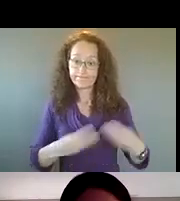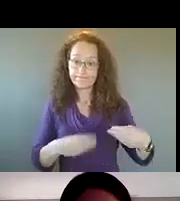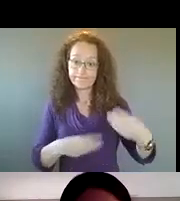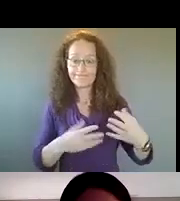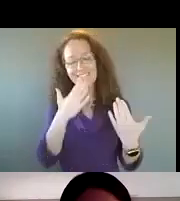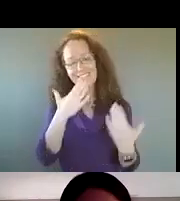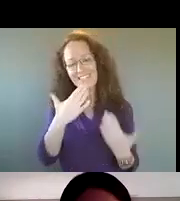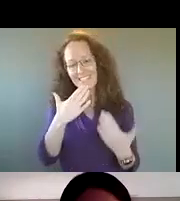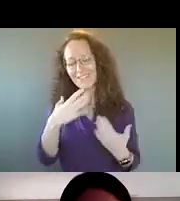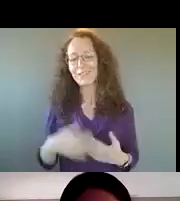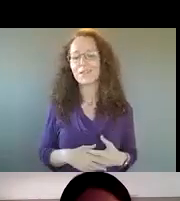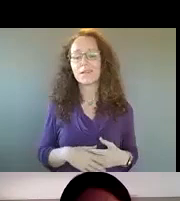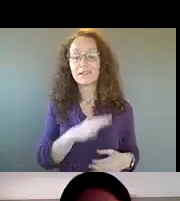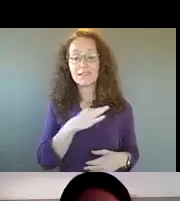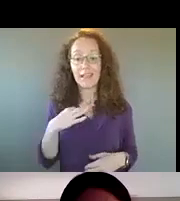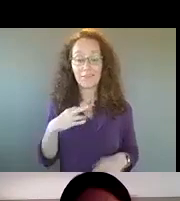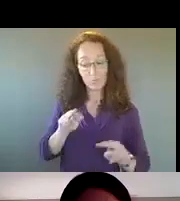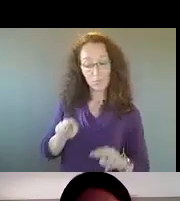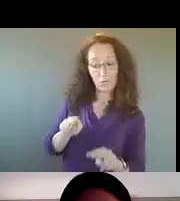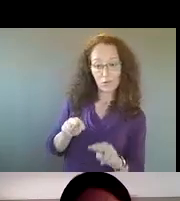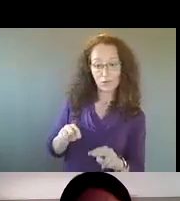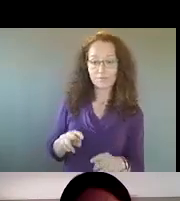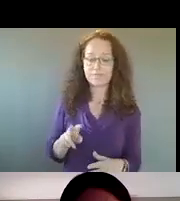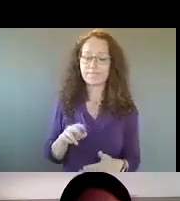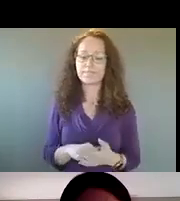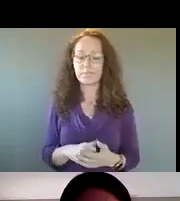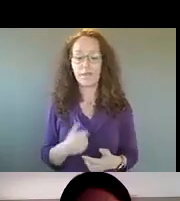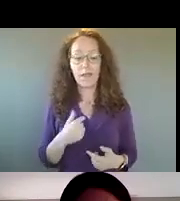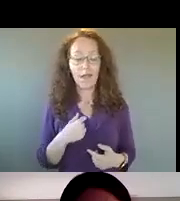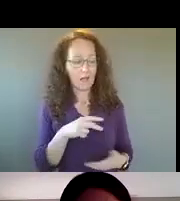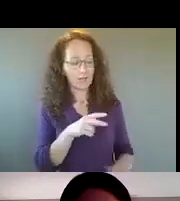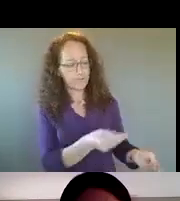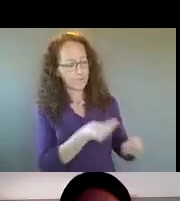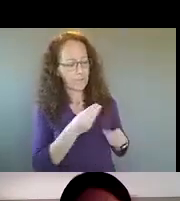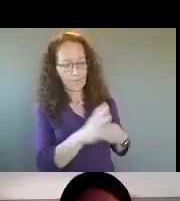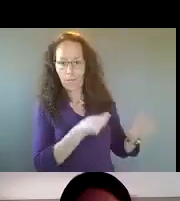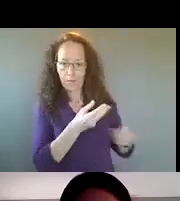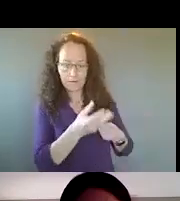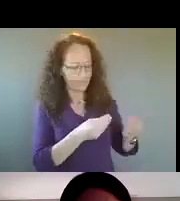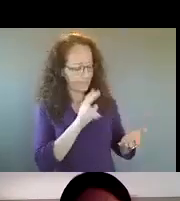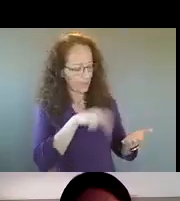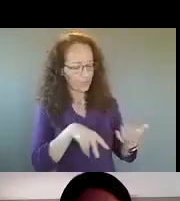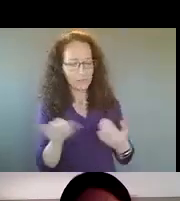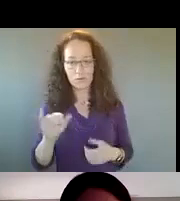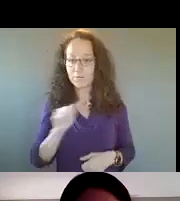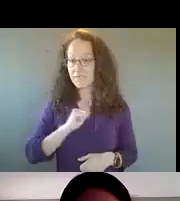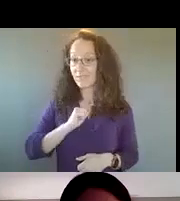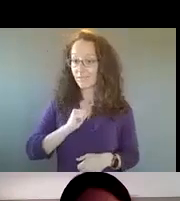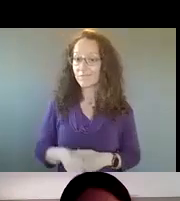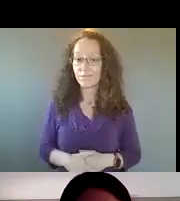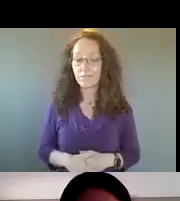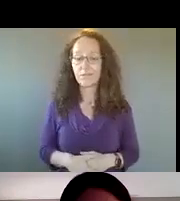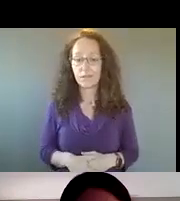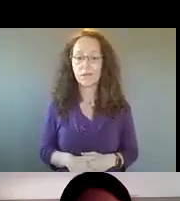Um, we've got staff monitoring those. I'm trying to look at those and pull them as I'm able as well. Um, and, um,